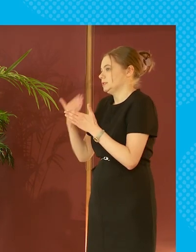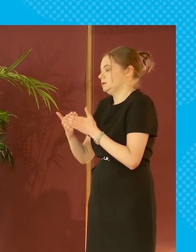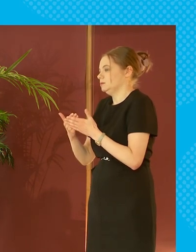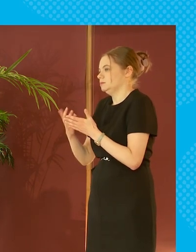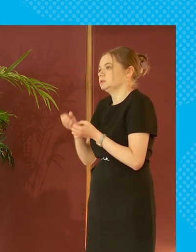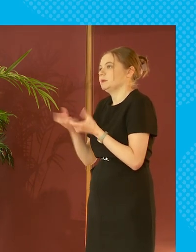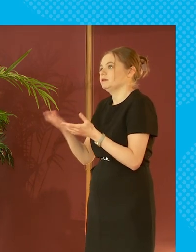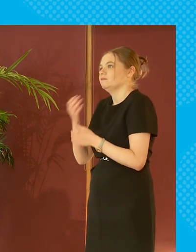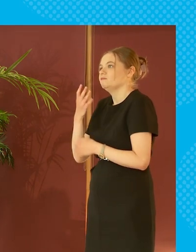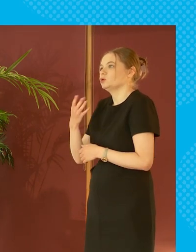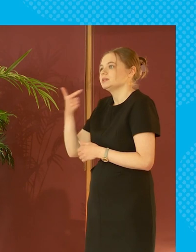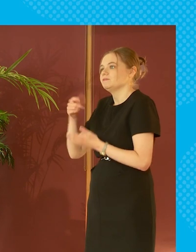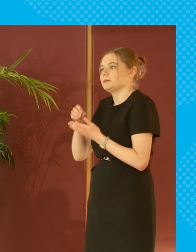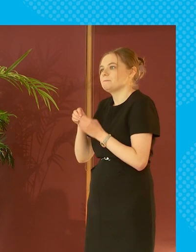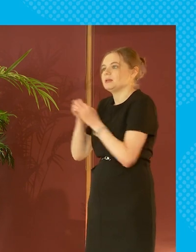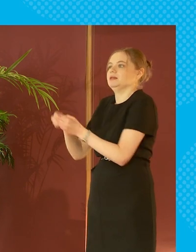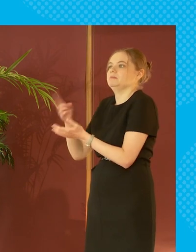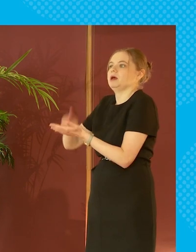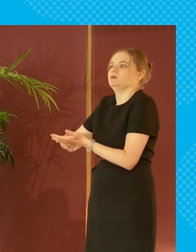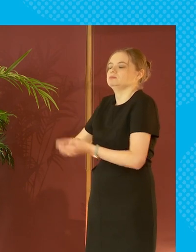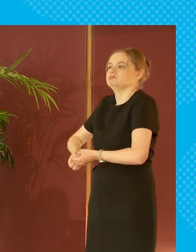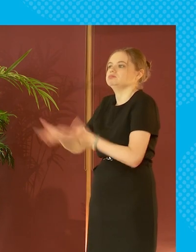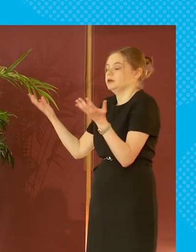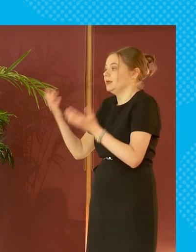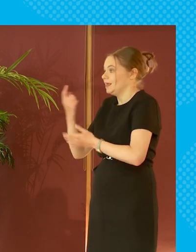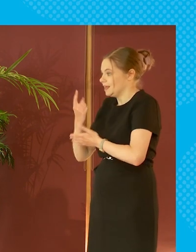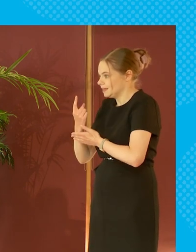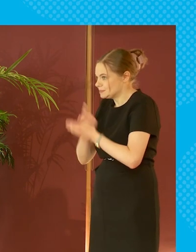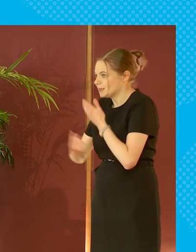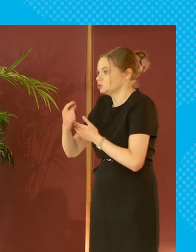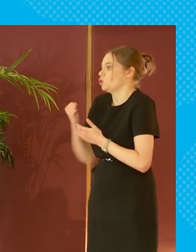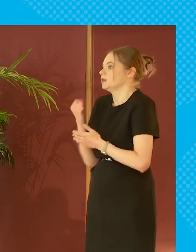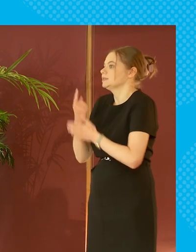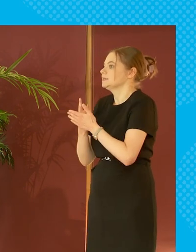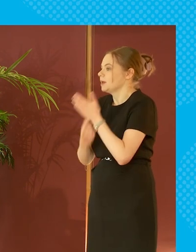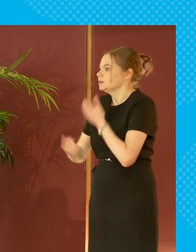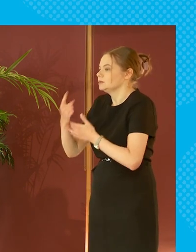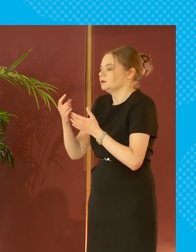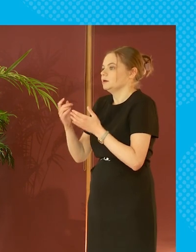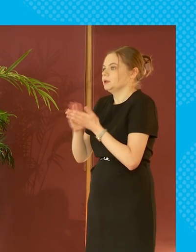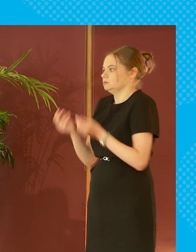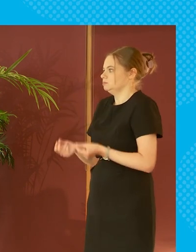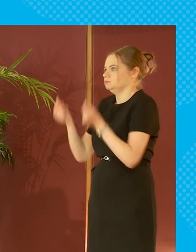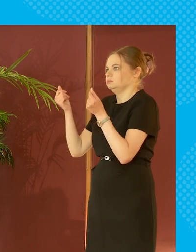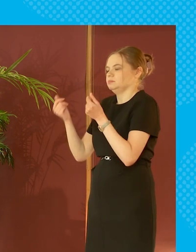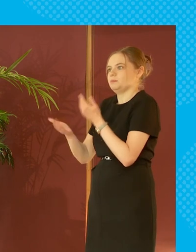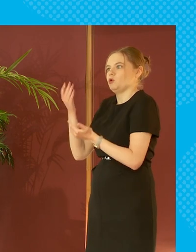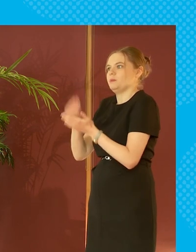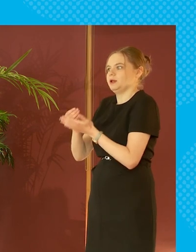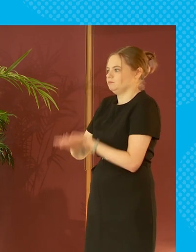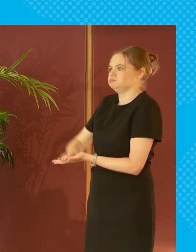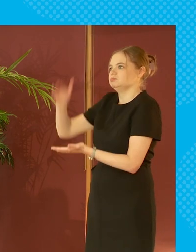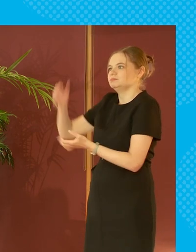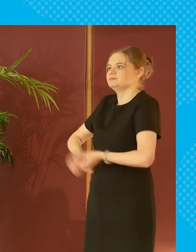billion quid or something and independence wouldn't mean that suddenly new money appeared from nowhere